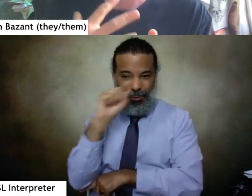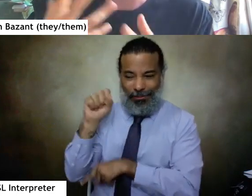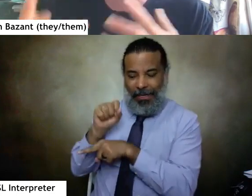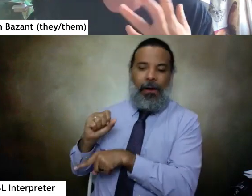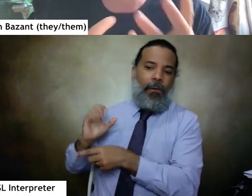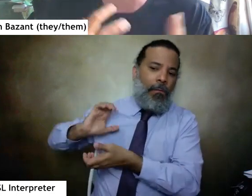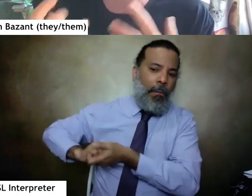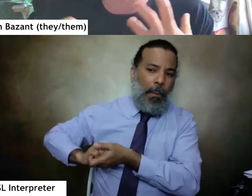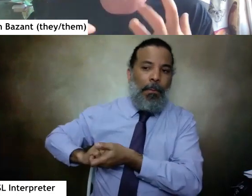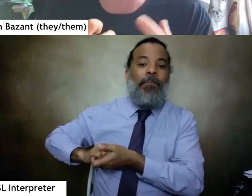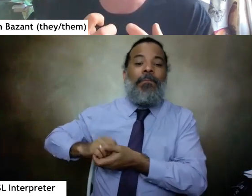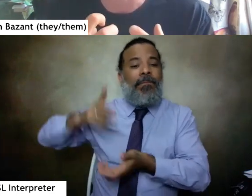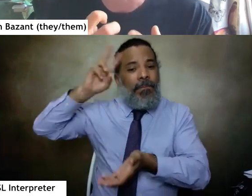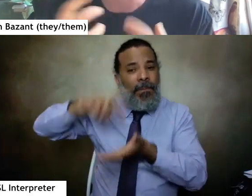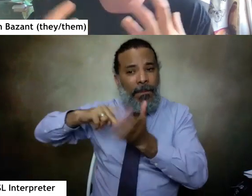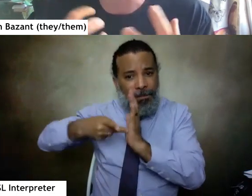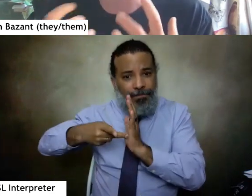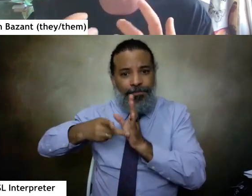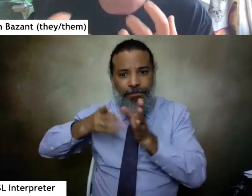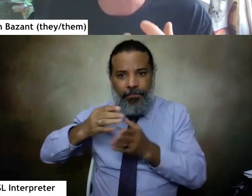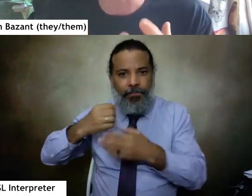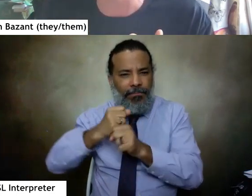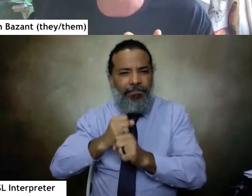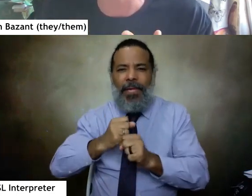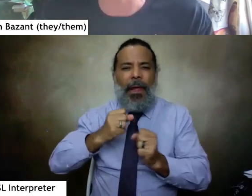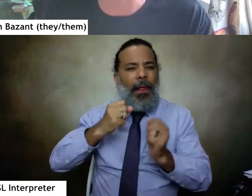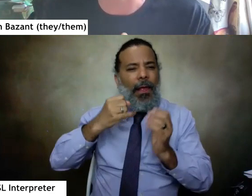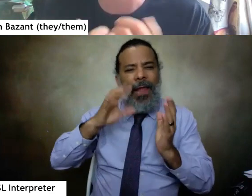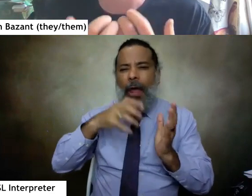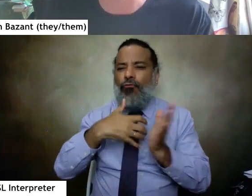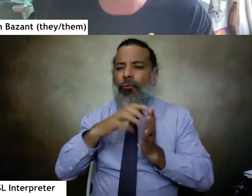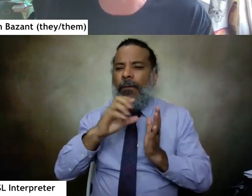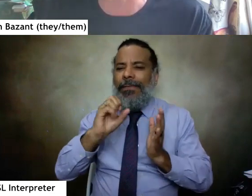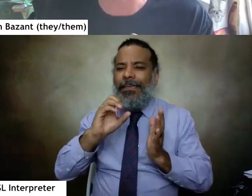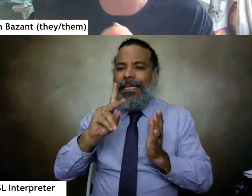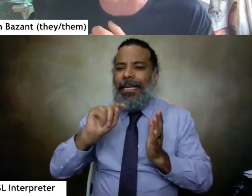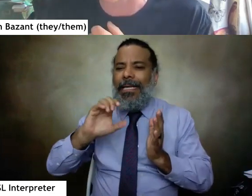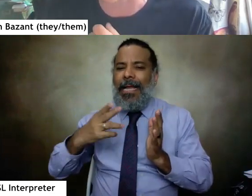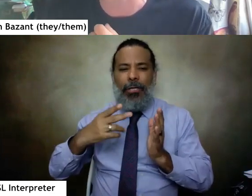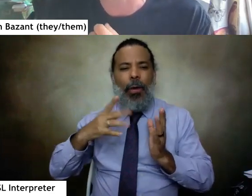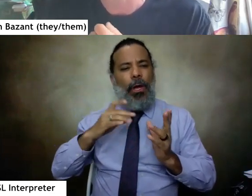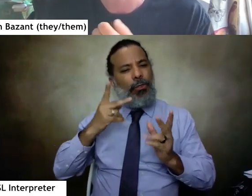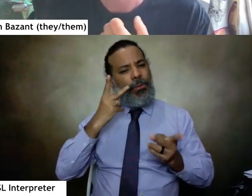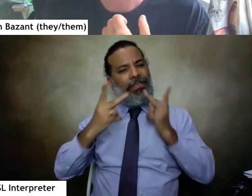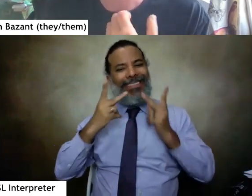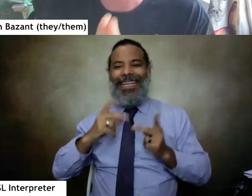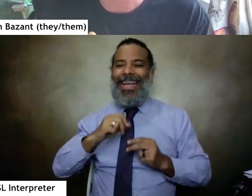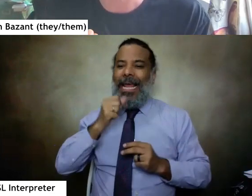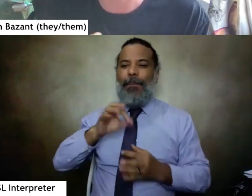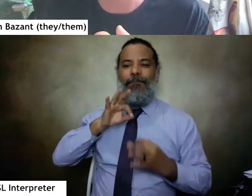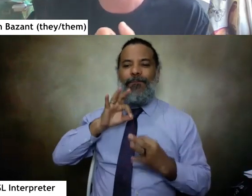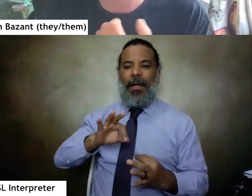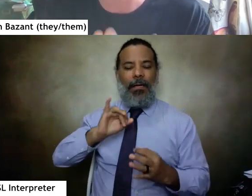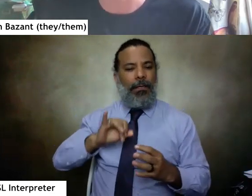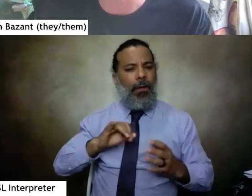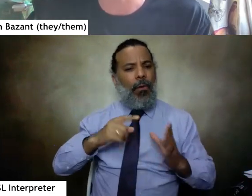And I intentionally made this in a very quick and sketchy style to try and experiment with imperfection. We made it